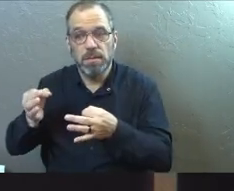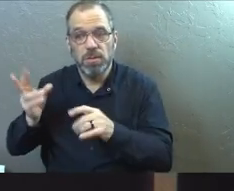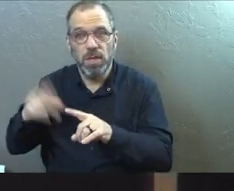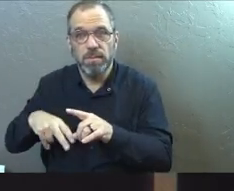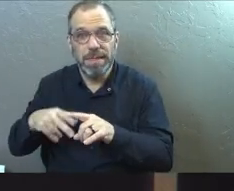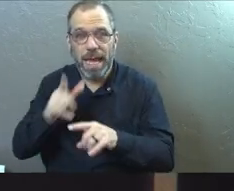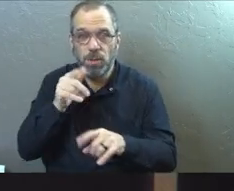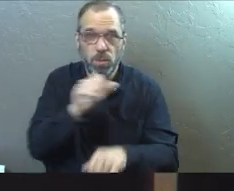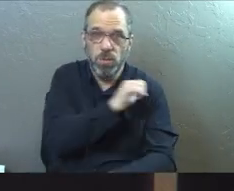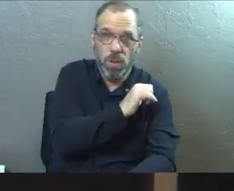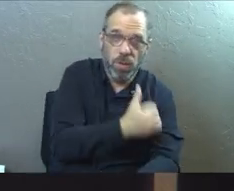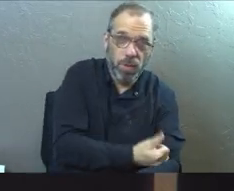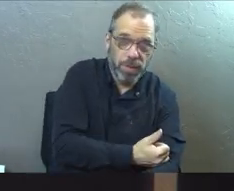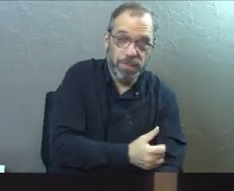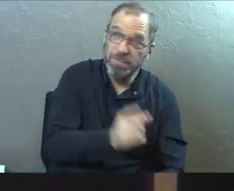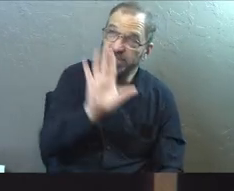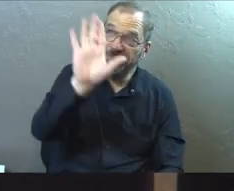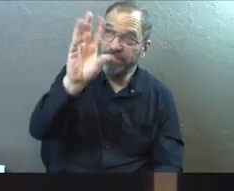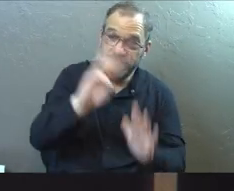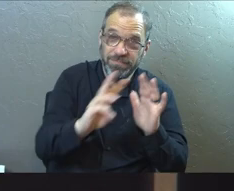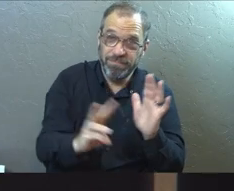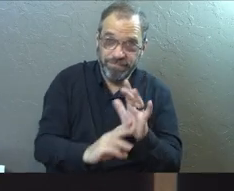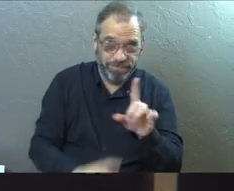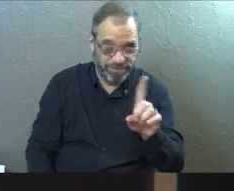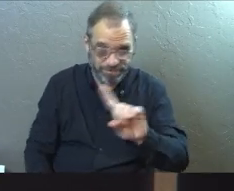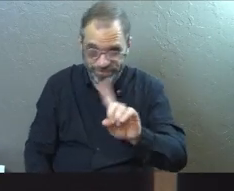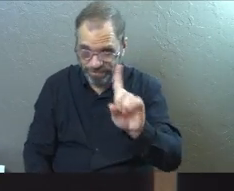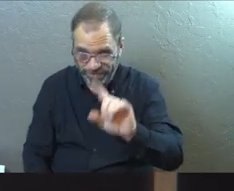place and that is not God's will for us.